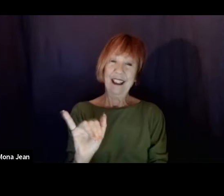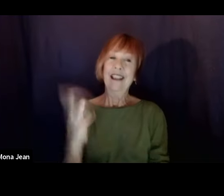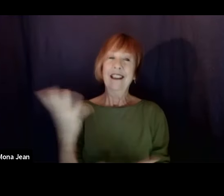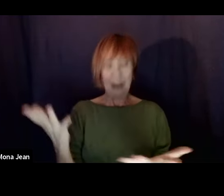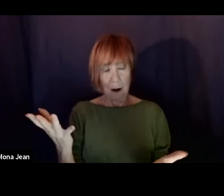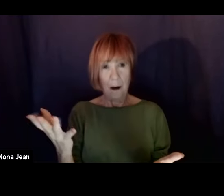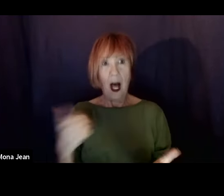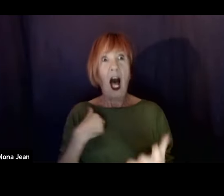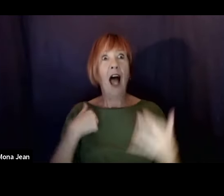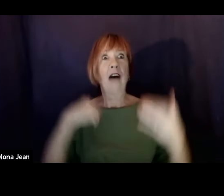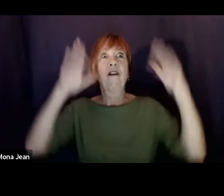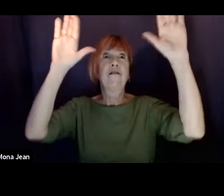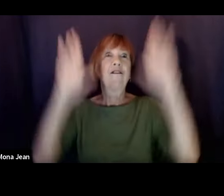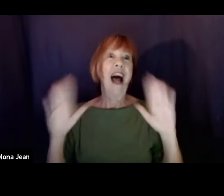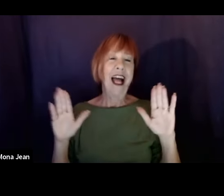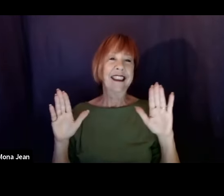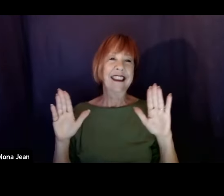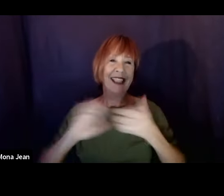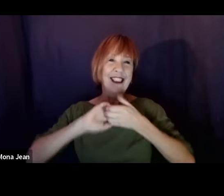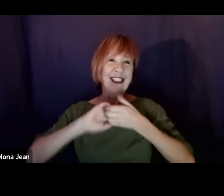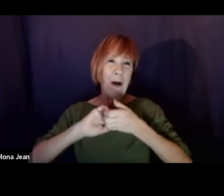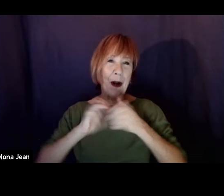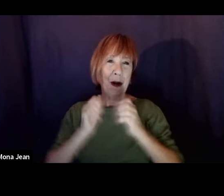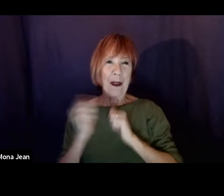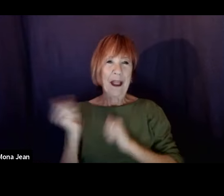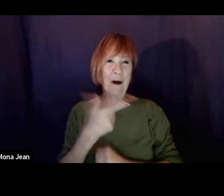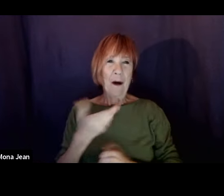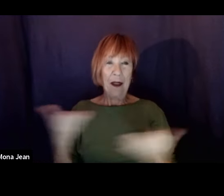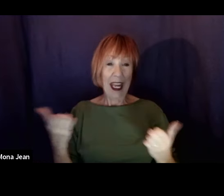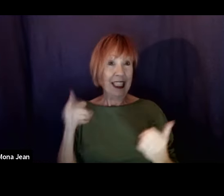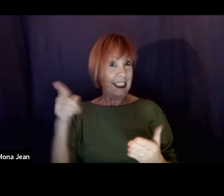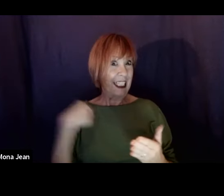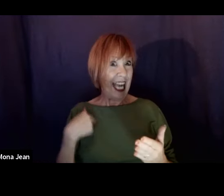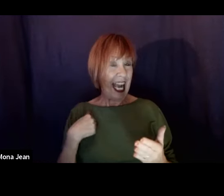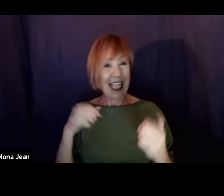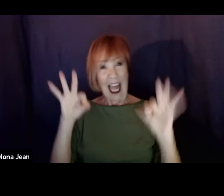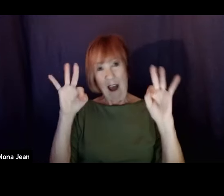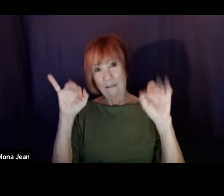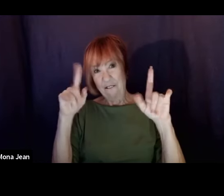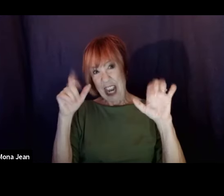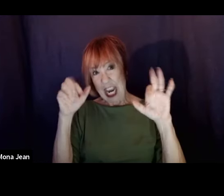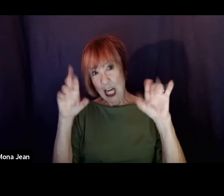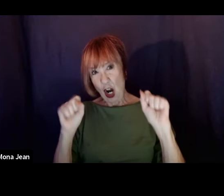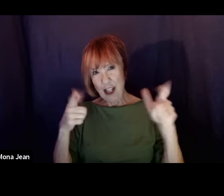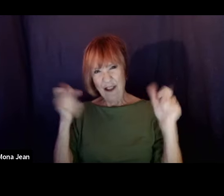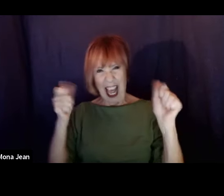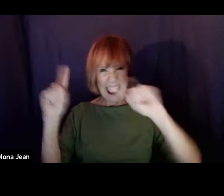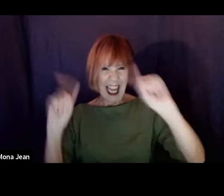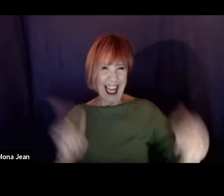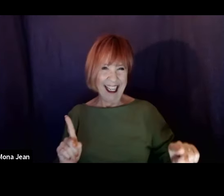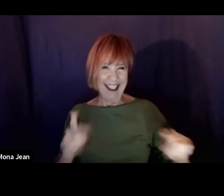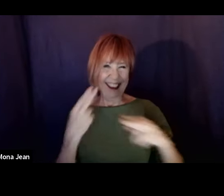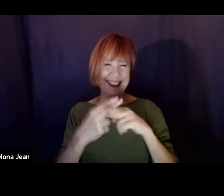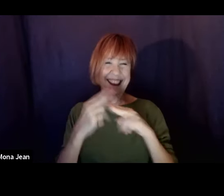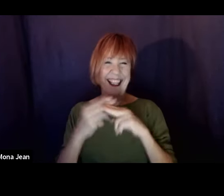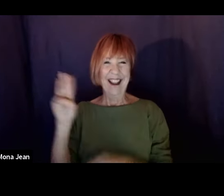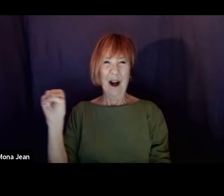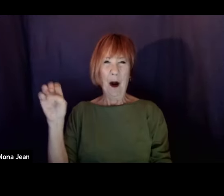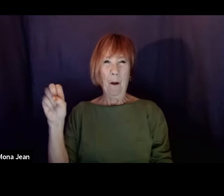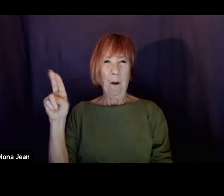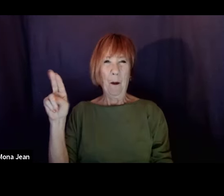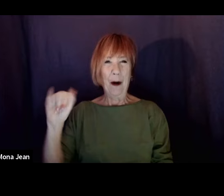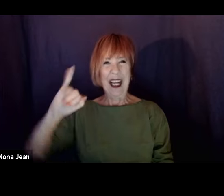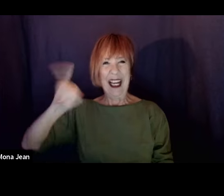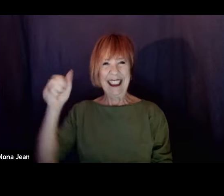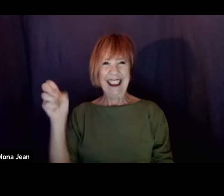I have a fantastic partner in this whole thing. She's got fingers fast as lightning, and her name is Mona Jean. She